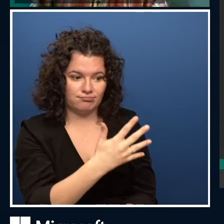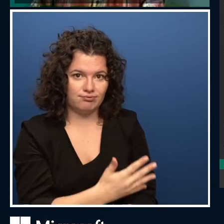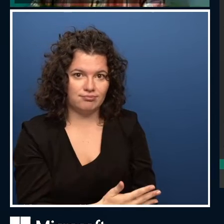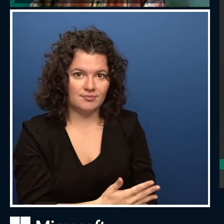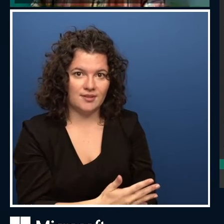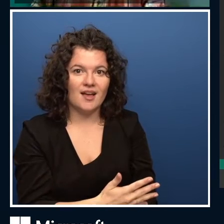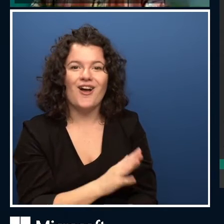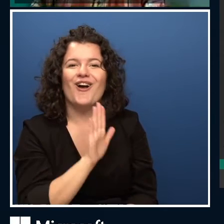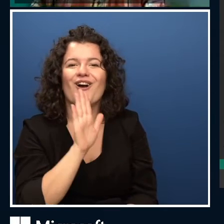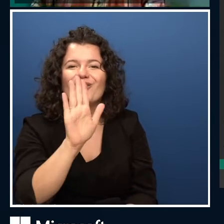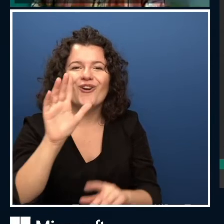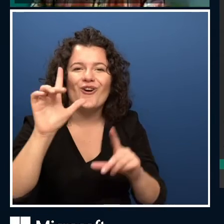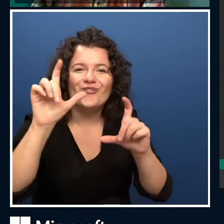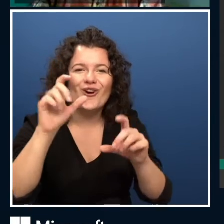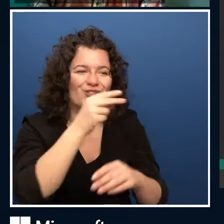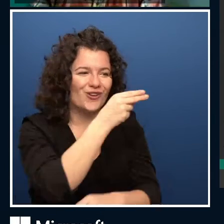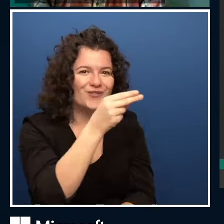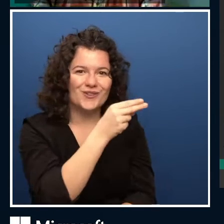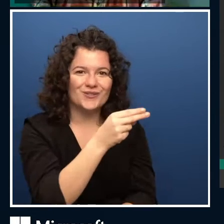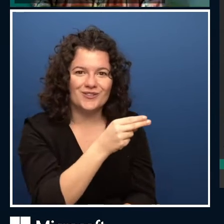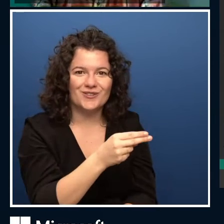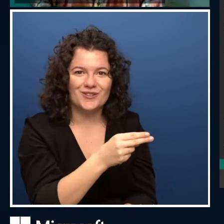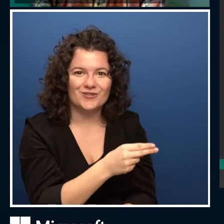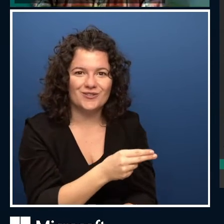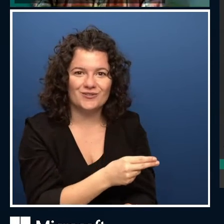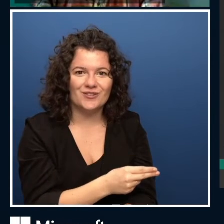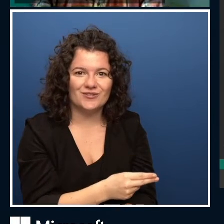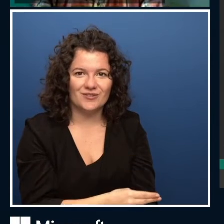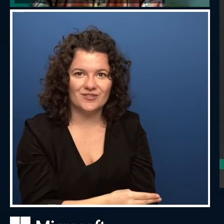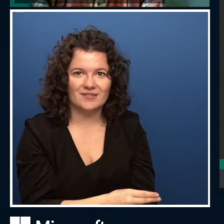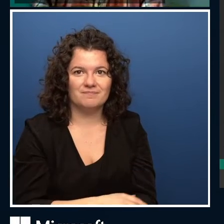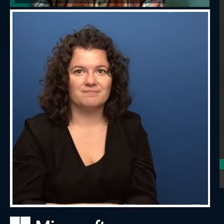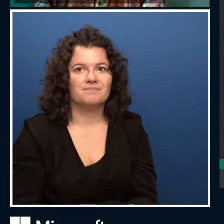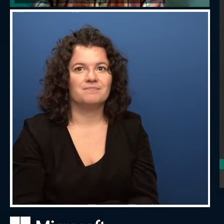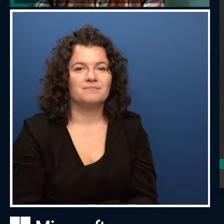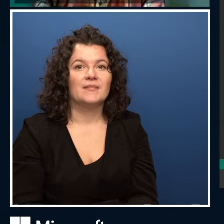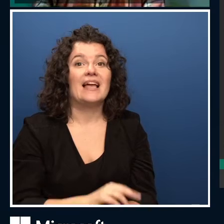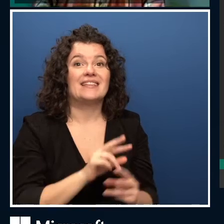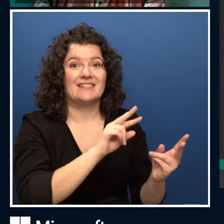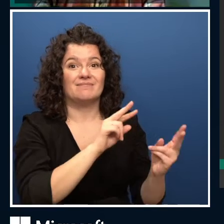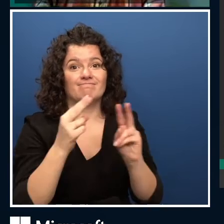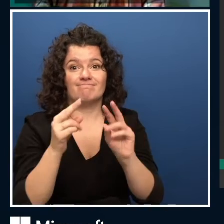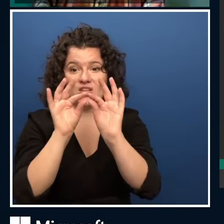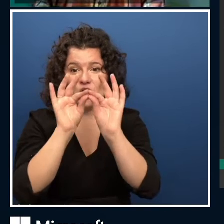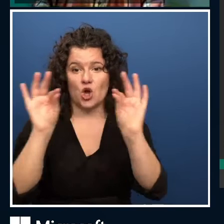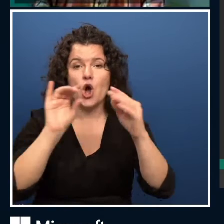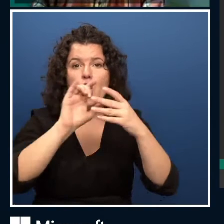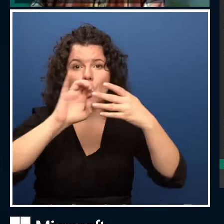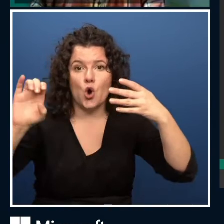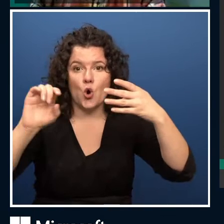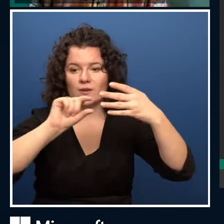So now I will specify this name of the directory in the code. And let me just take the first image